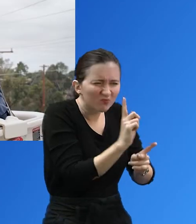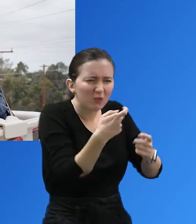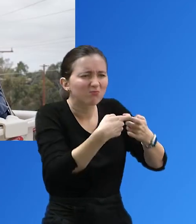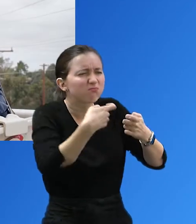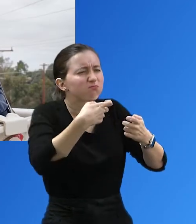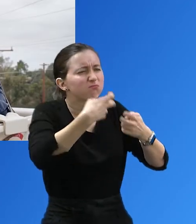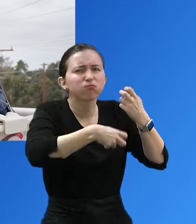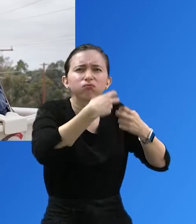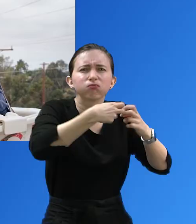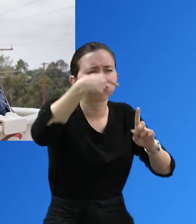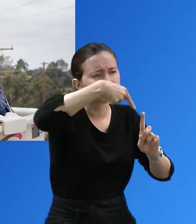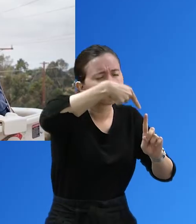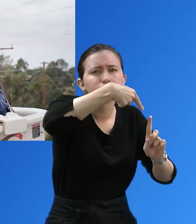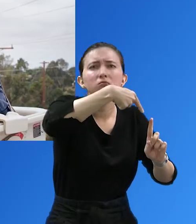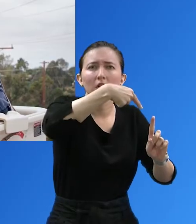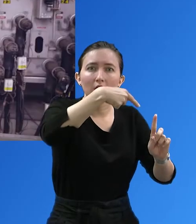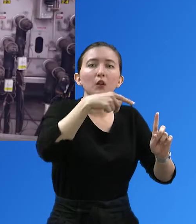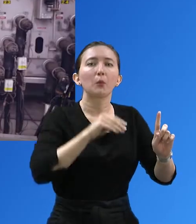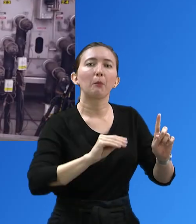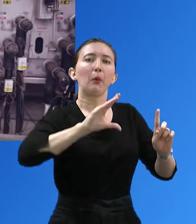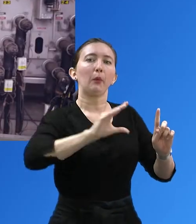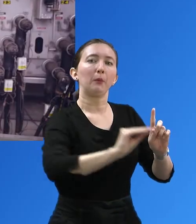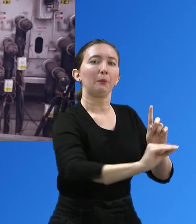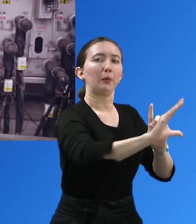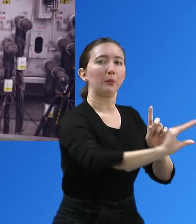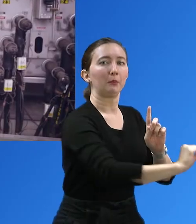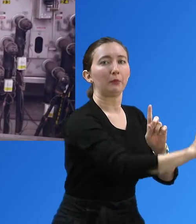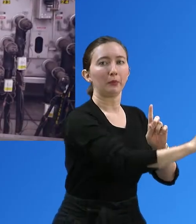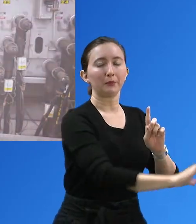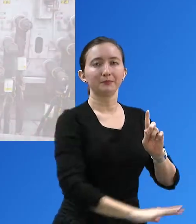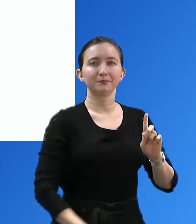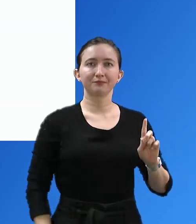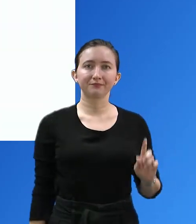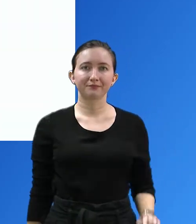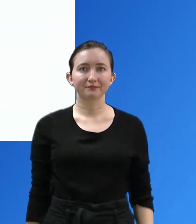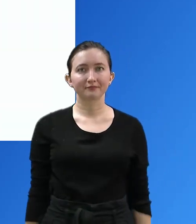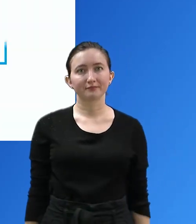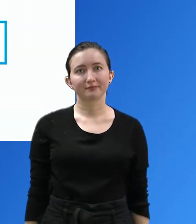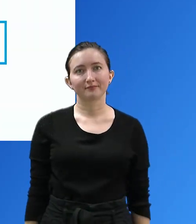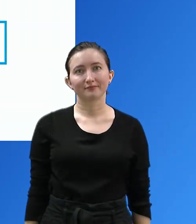customers affected by the outage using switches that help isolate the damaged equipment.